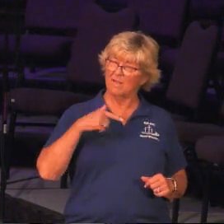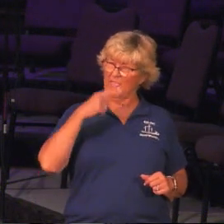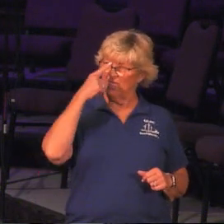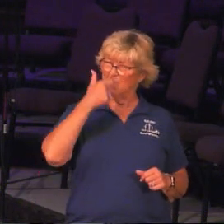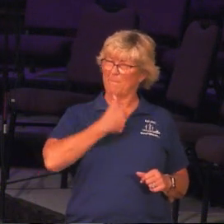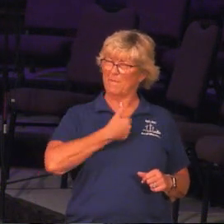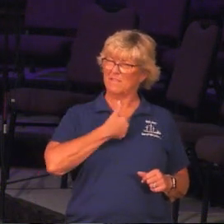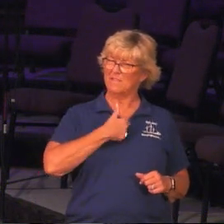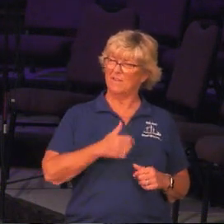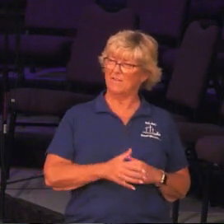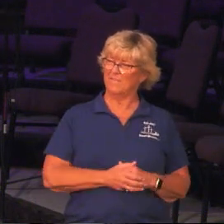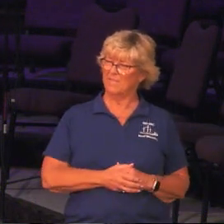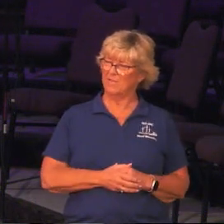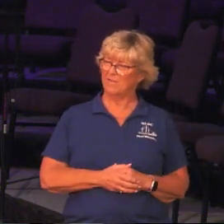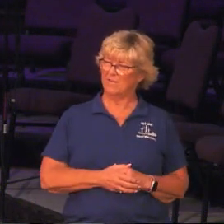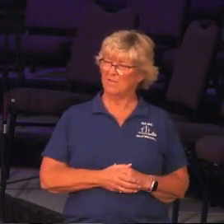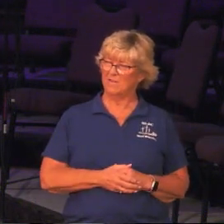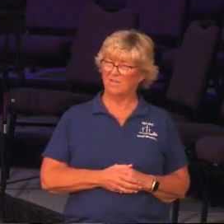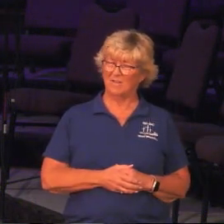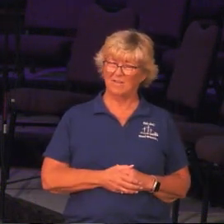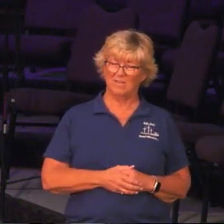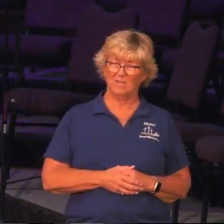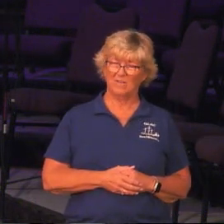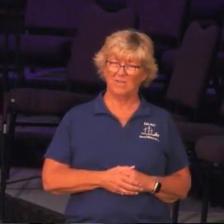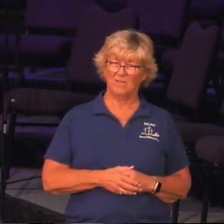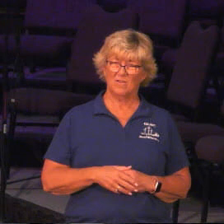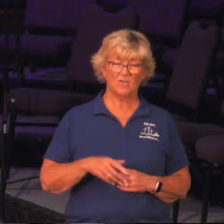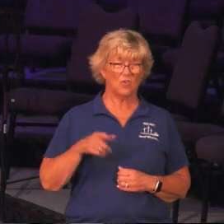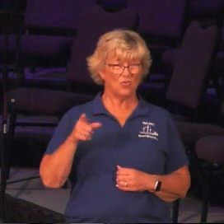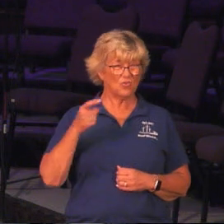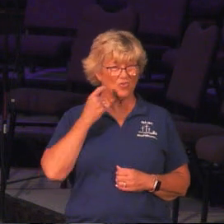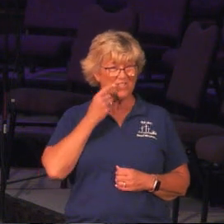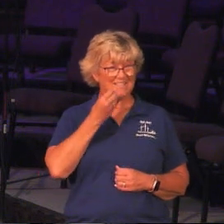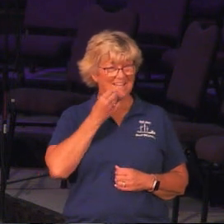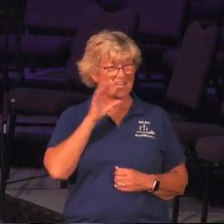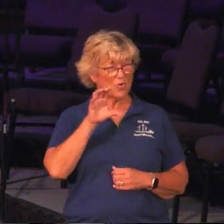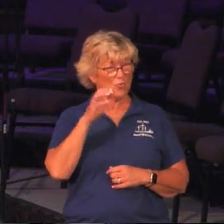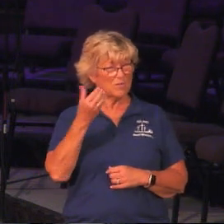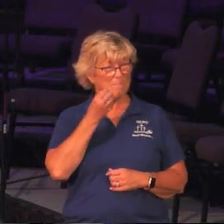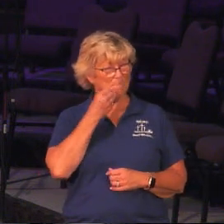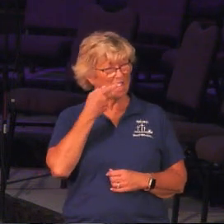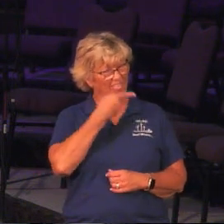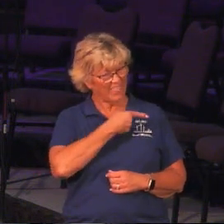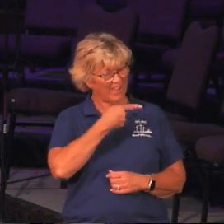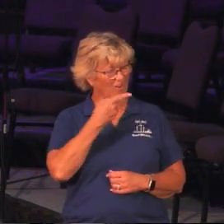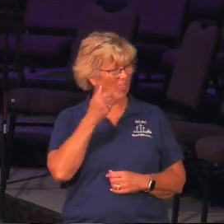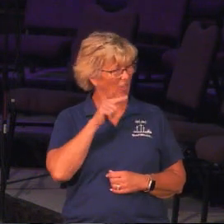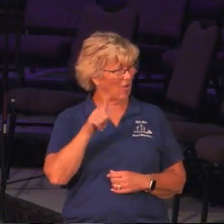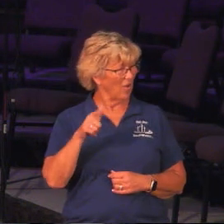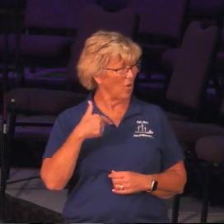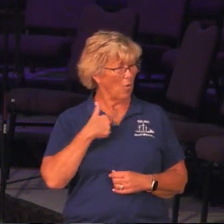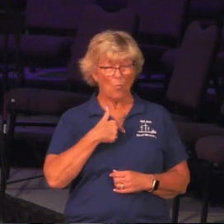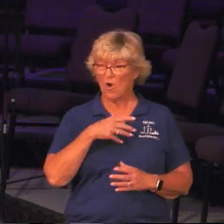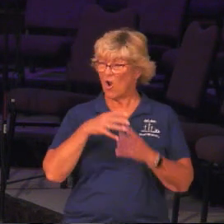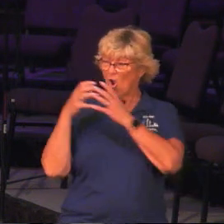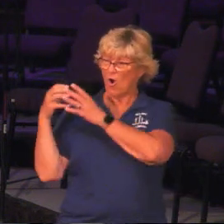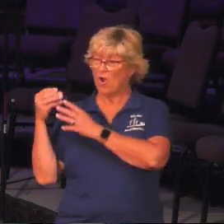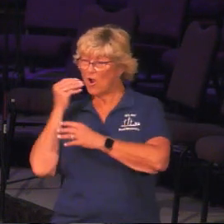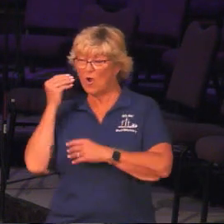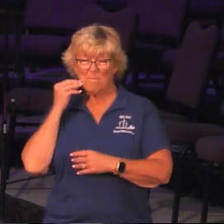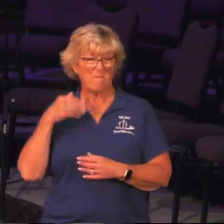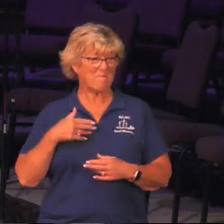to myself, you didn't just eat Christmas dinner at St. Mary's Dining Hall, did you? Because we're going to go home, and we're going to have